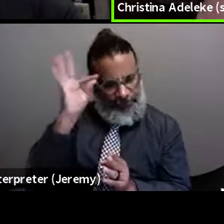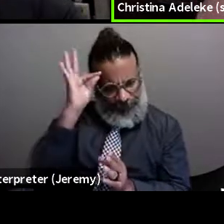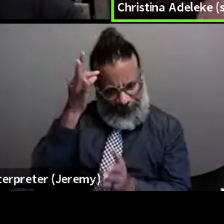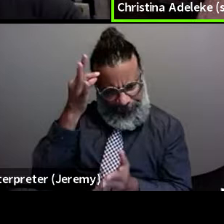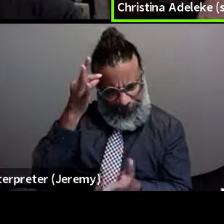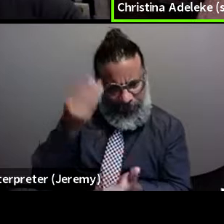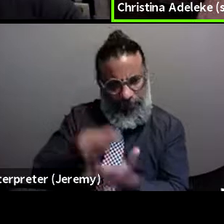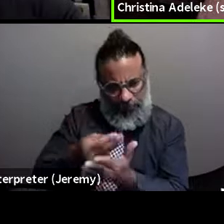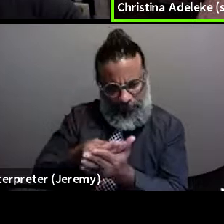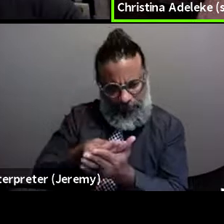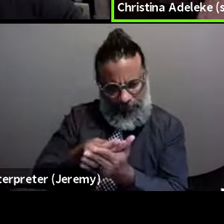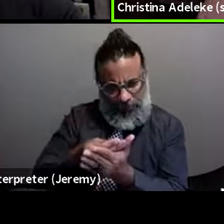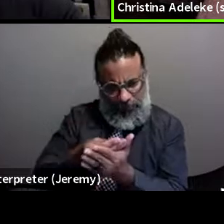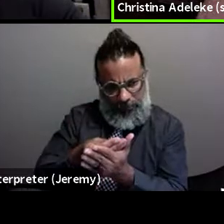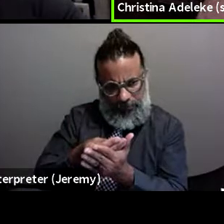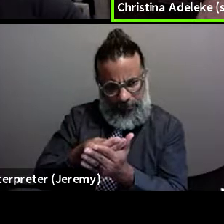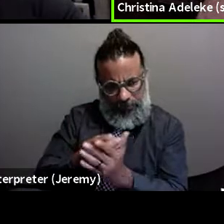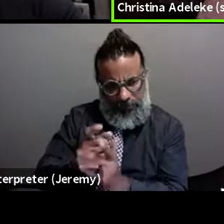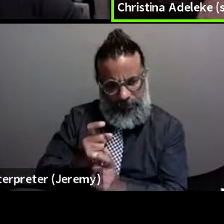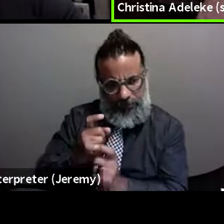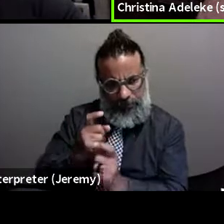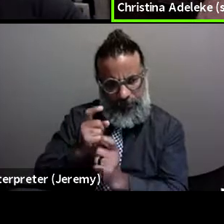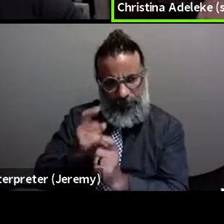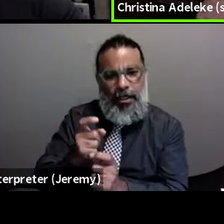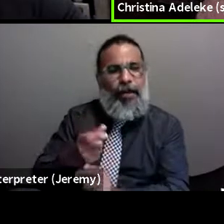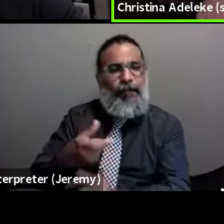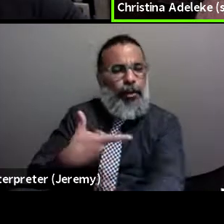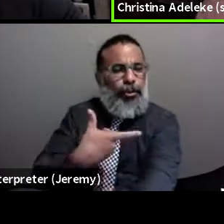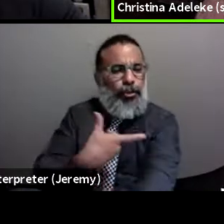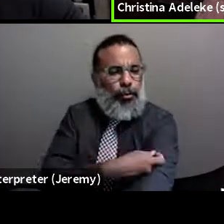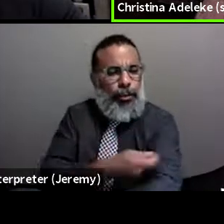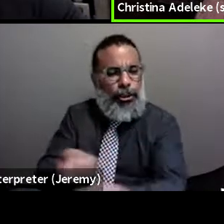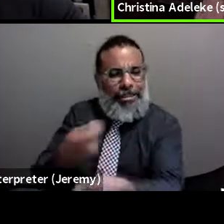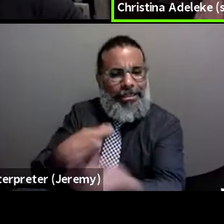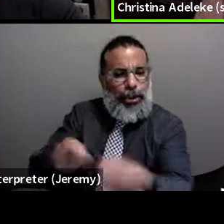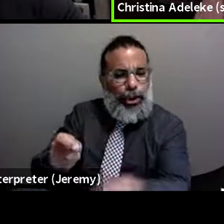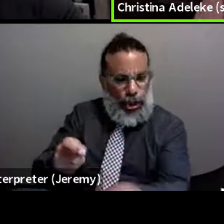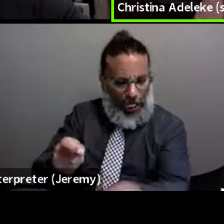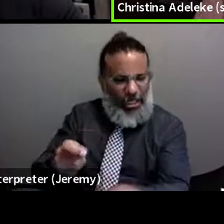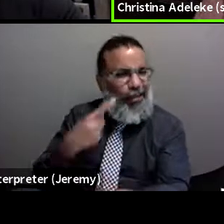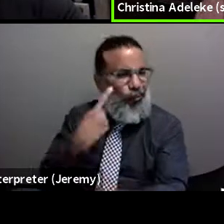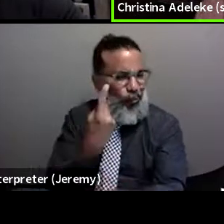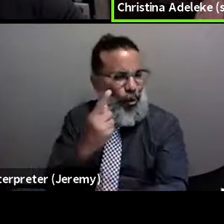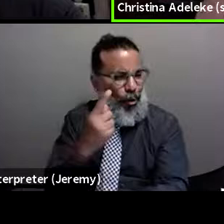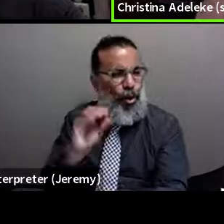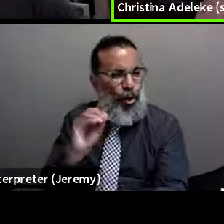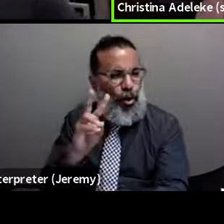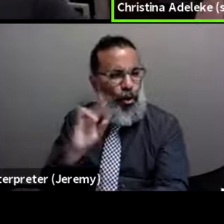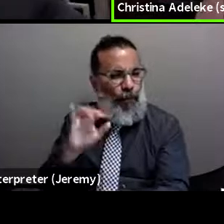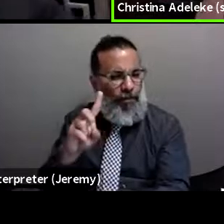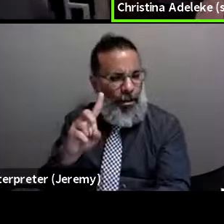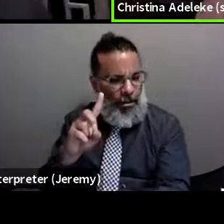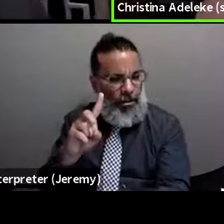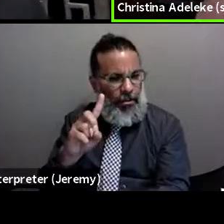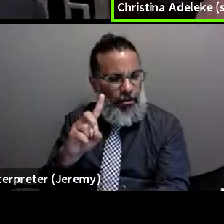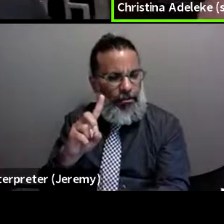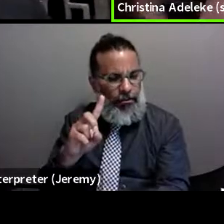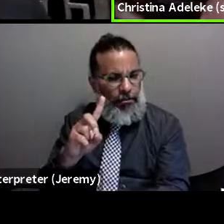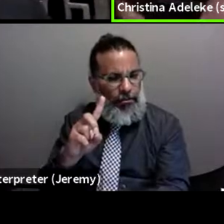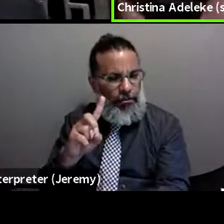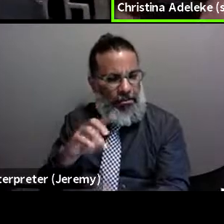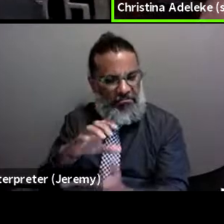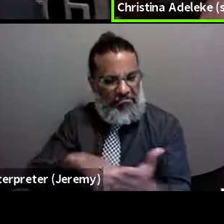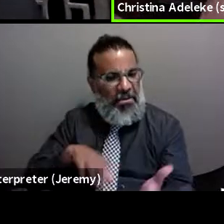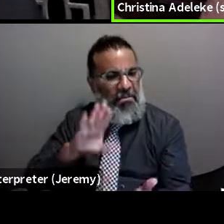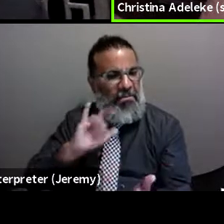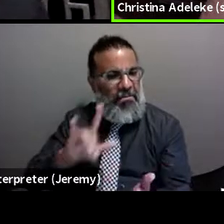towards syringe exchange programs. I think it was in one of the COVID packages, which was kind of surprising, because I feel like